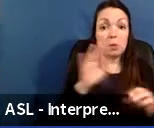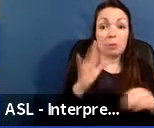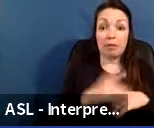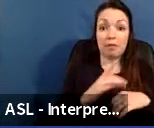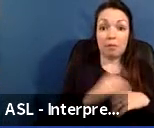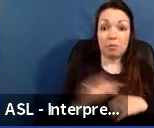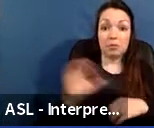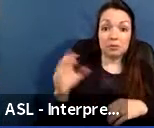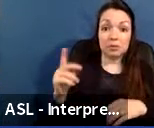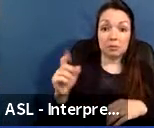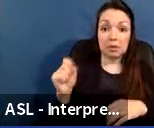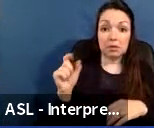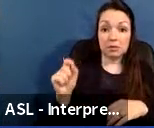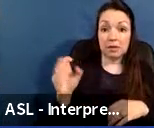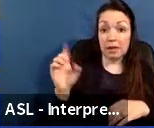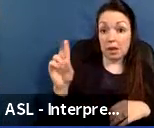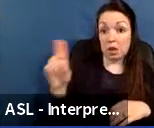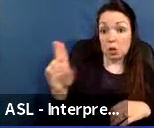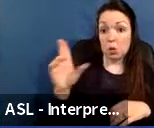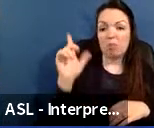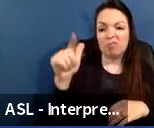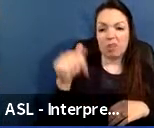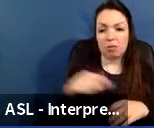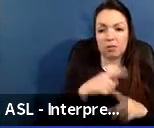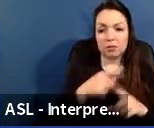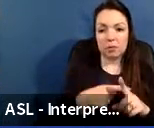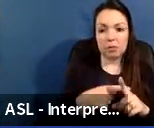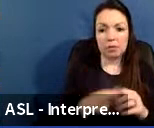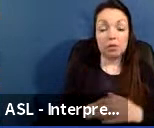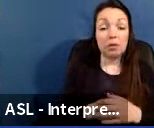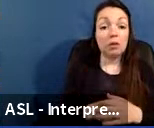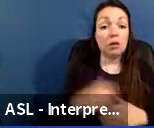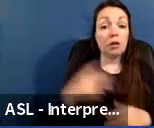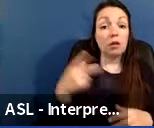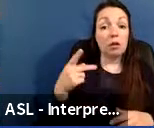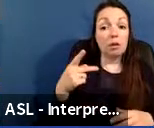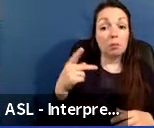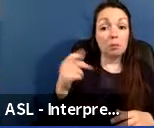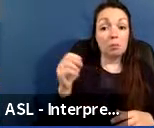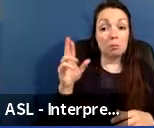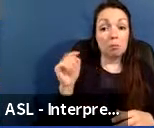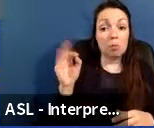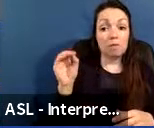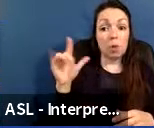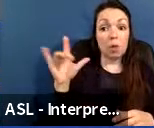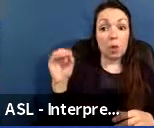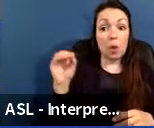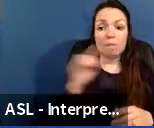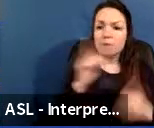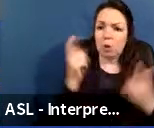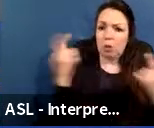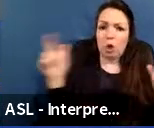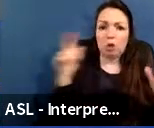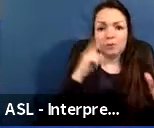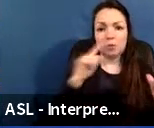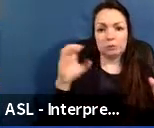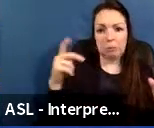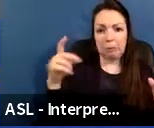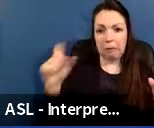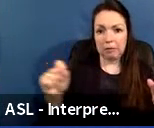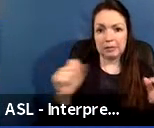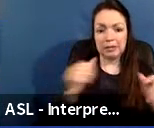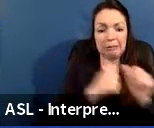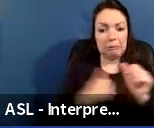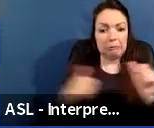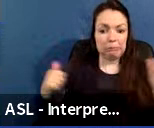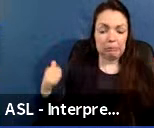EDU later this month. CPS's portfolio is very large and the backlog of building needs is significant. This